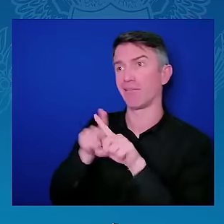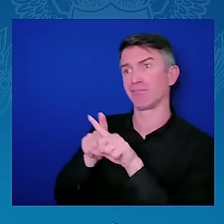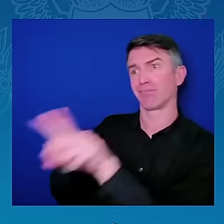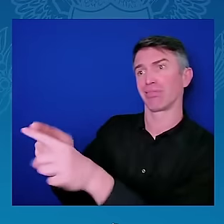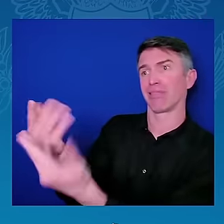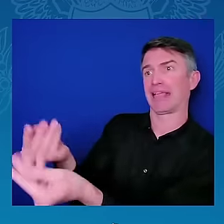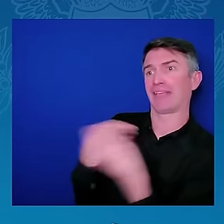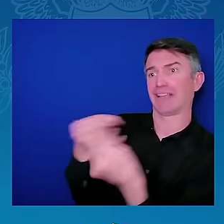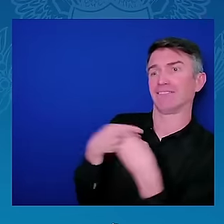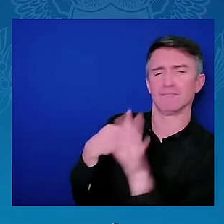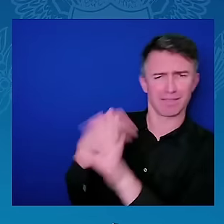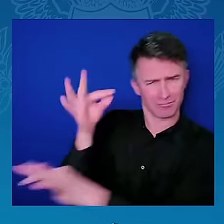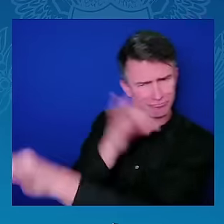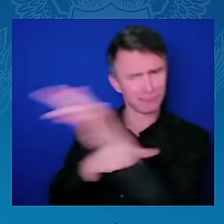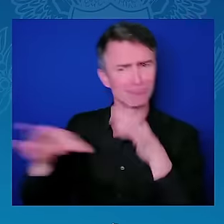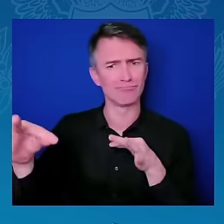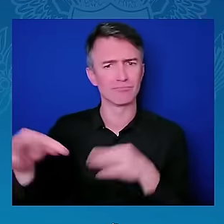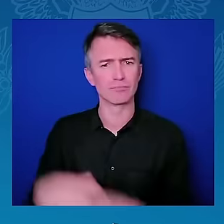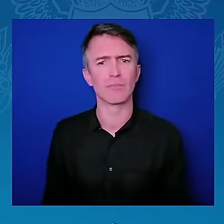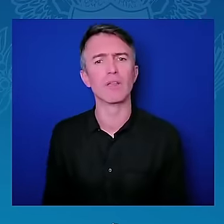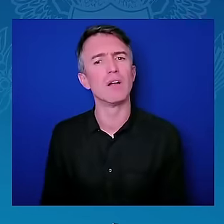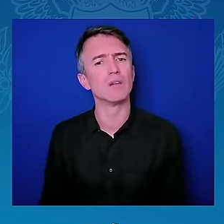Aid will not get us anywhere.